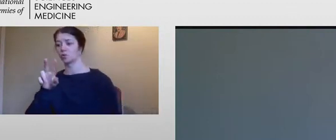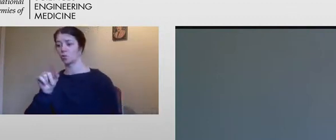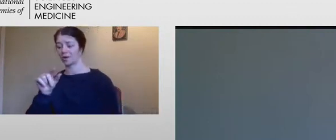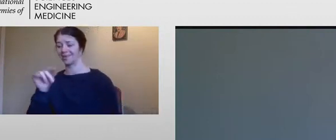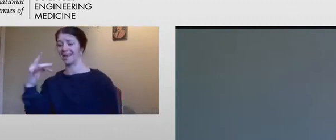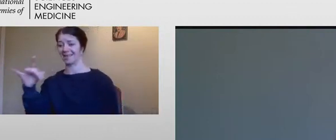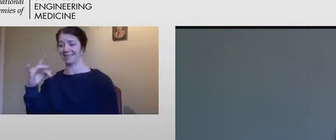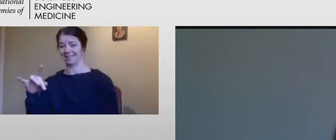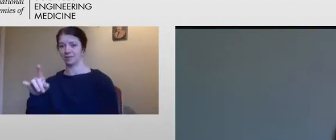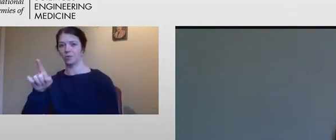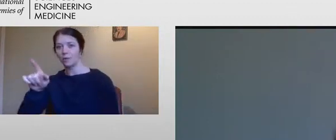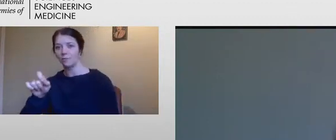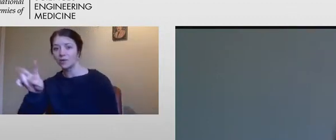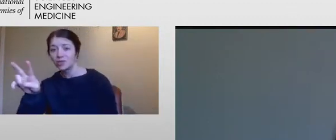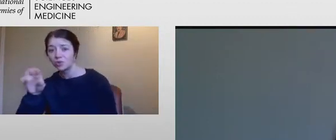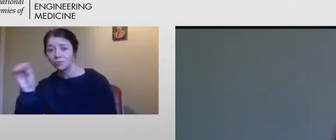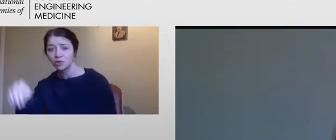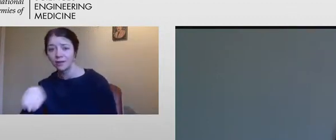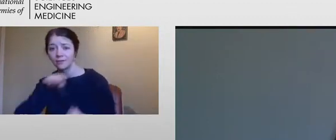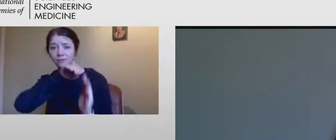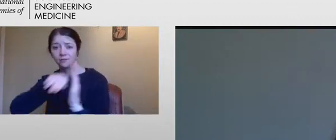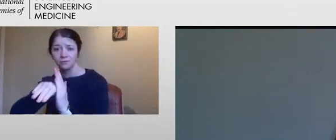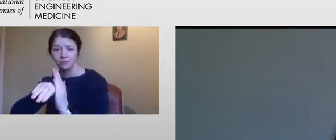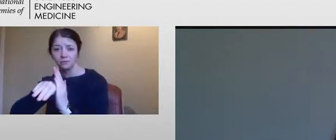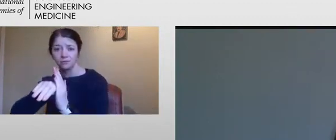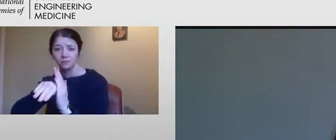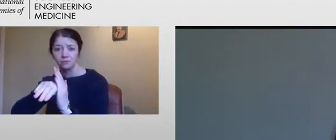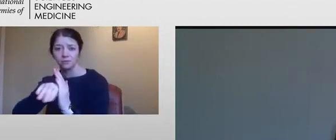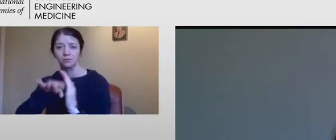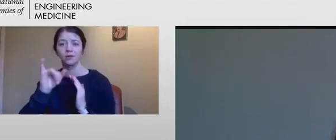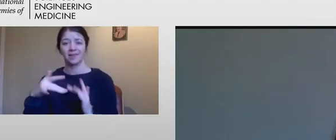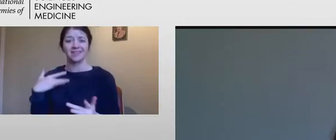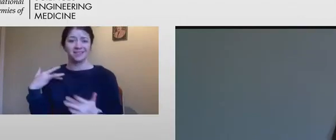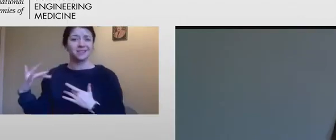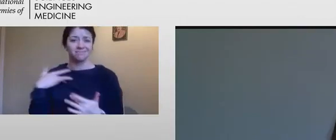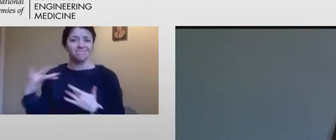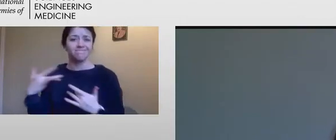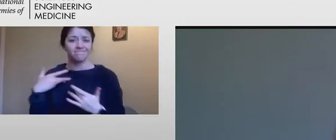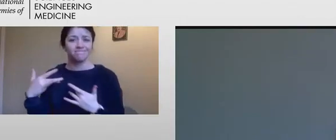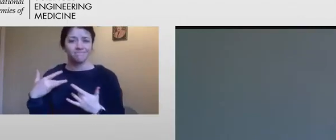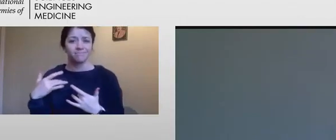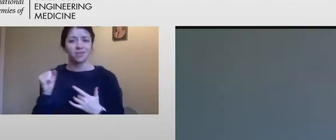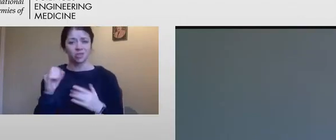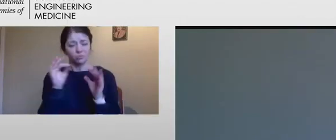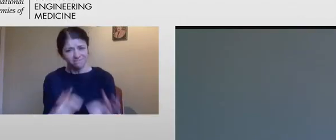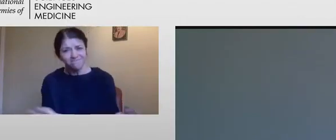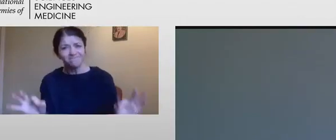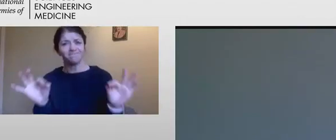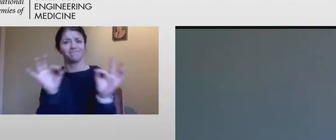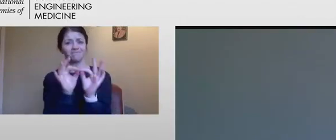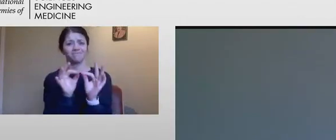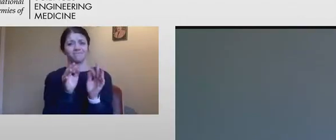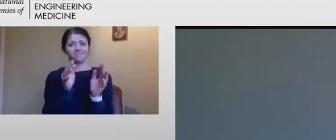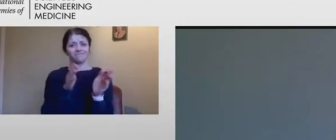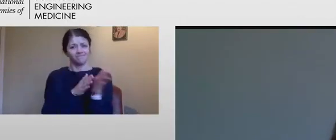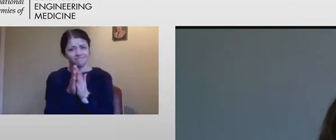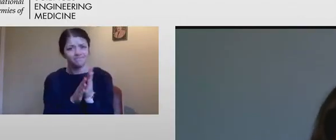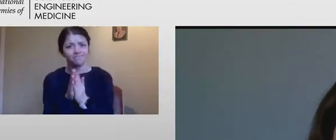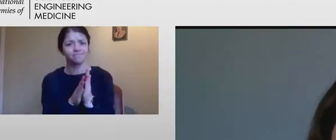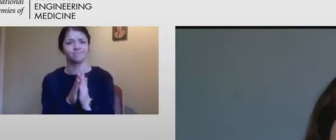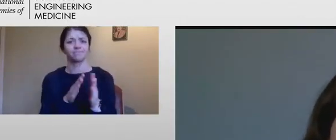For me, that's very concerning. And so, it's imperative that we work to create an environment in which